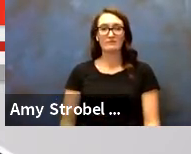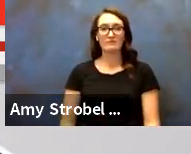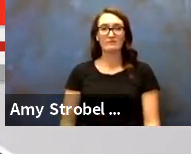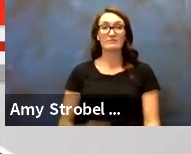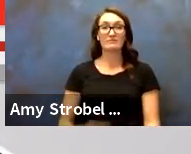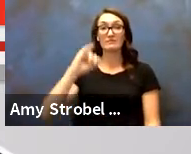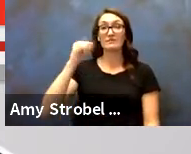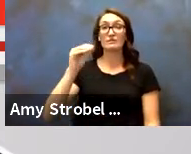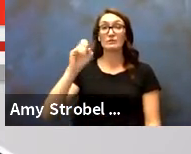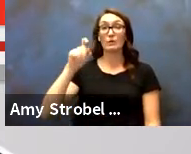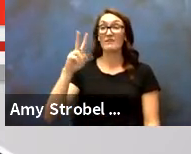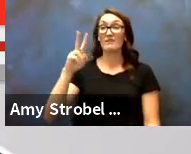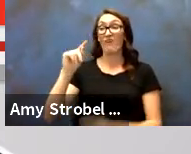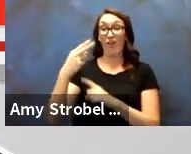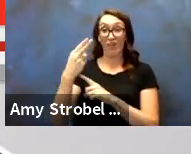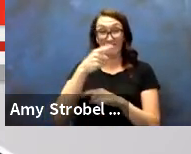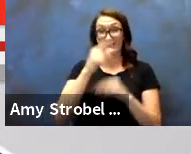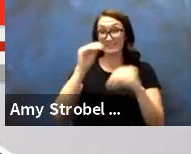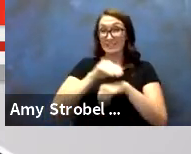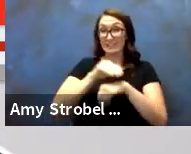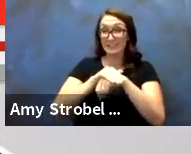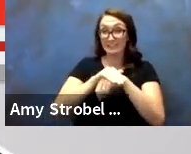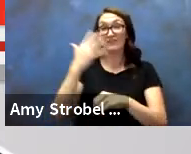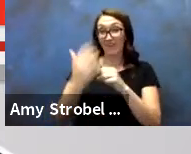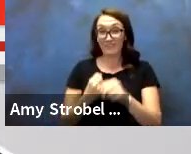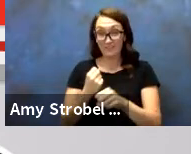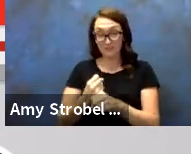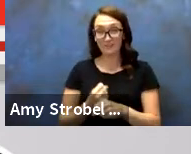Joseph Vaught, English Instructor, five years.